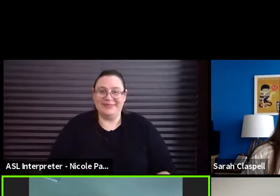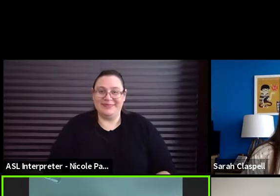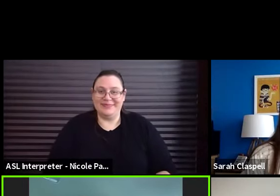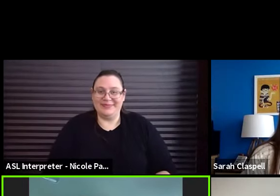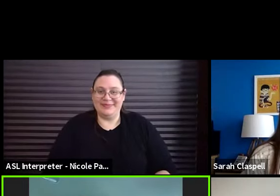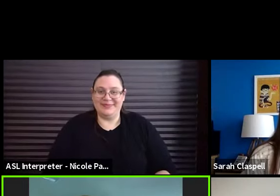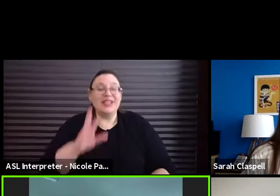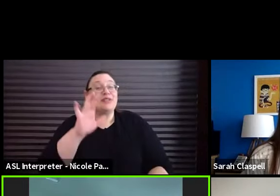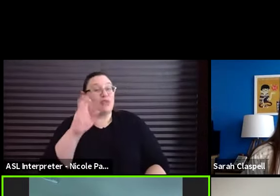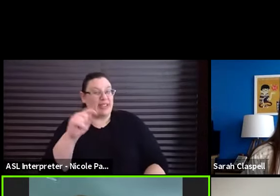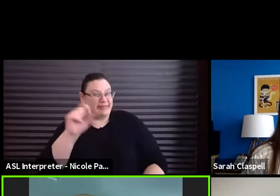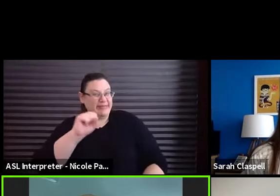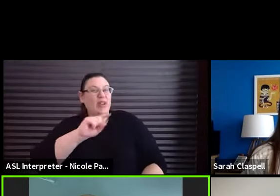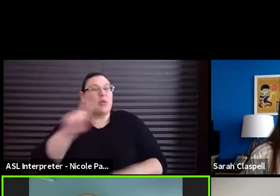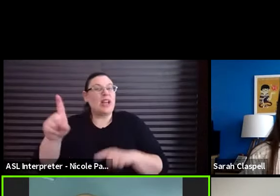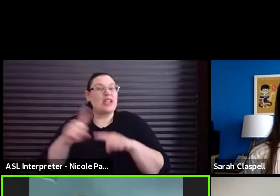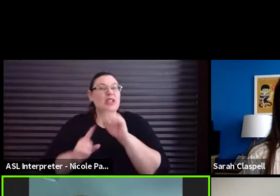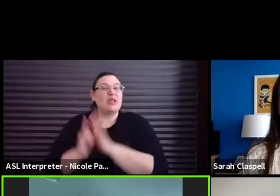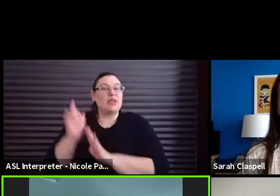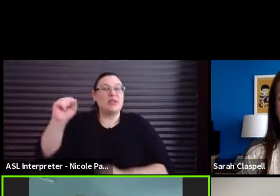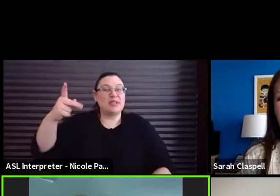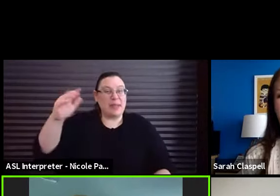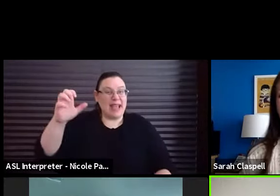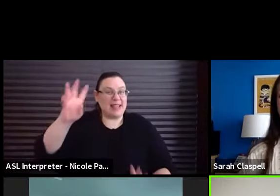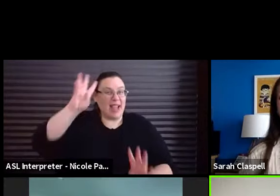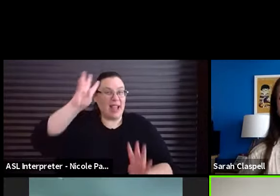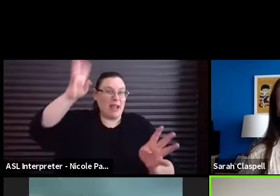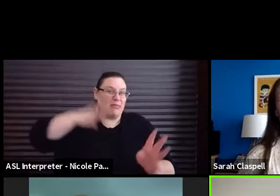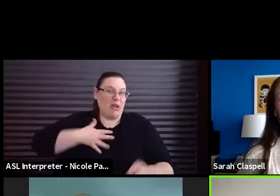Yeah. I went to space and now I made up my own language.